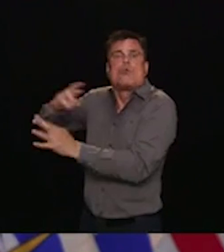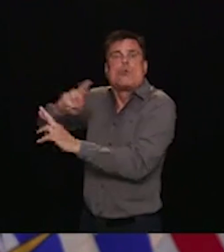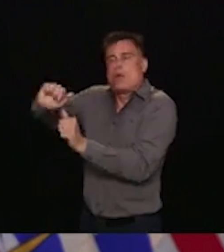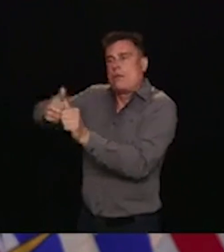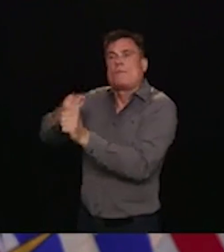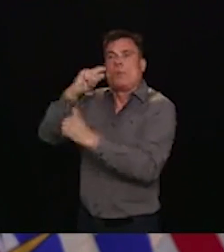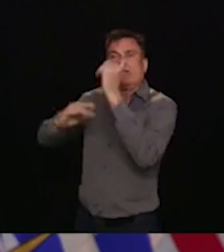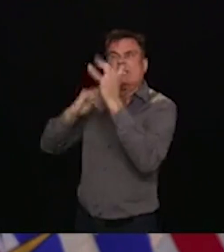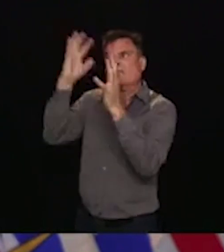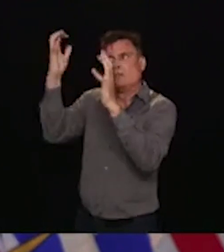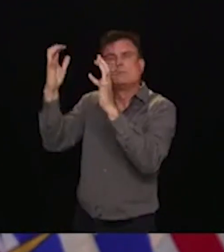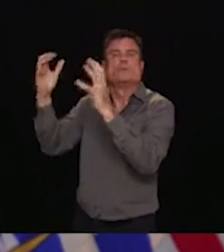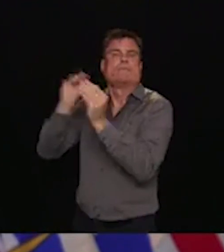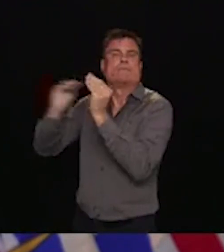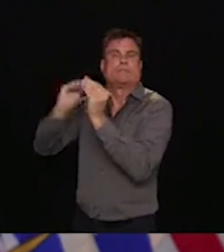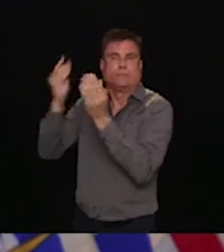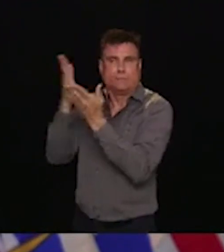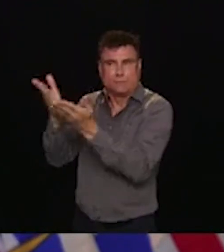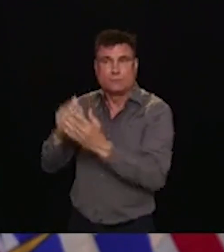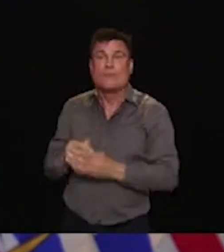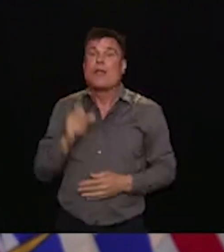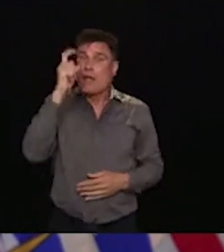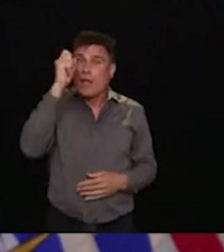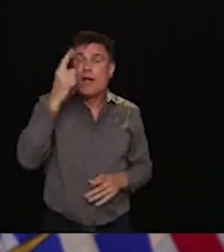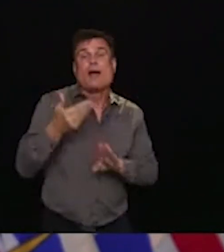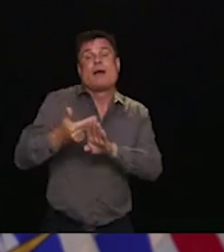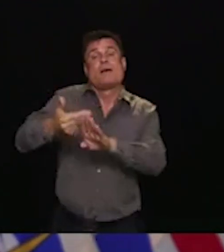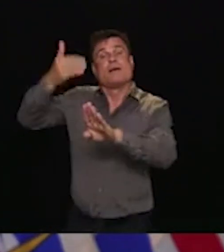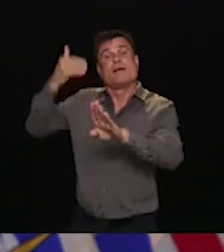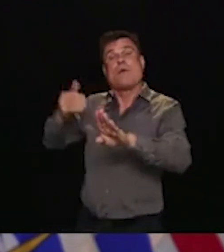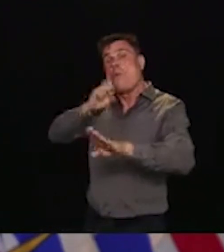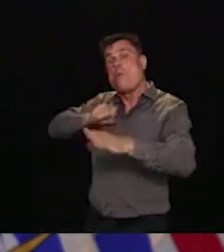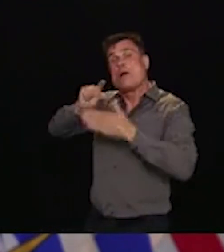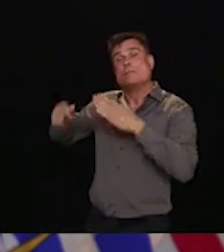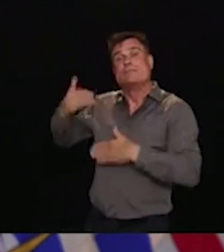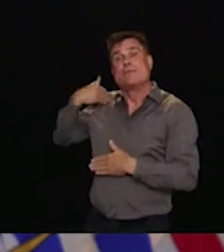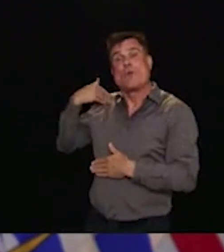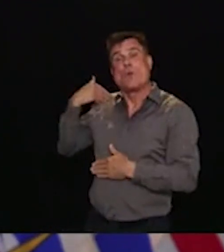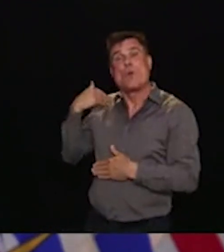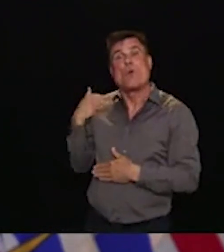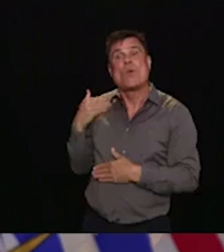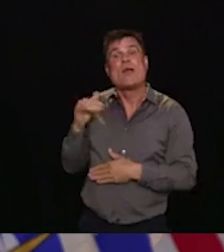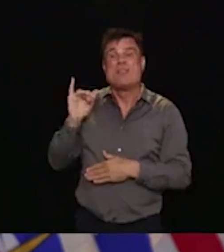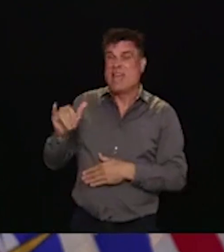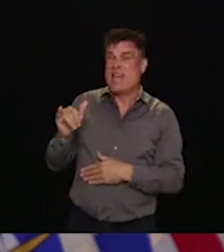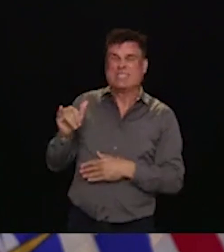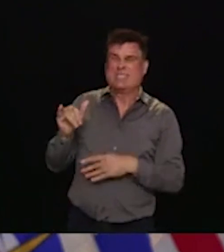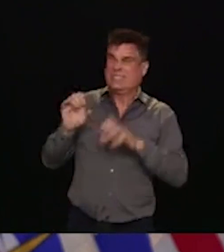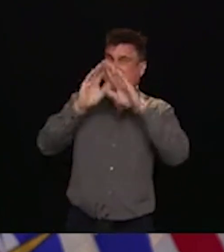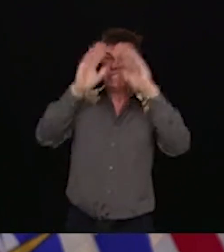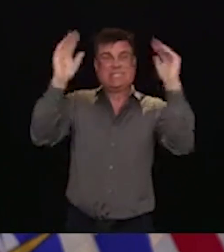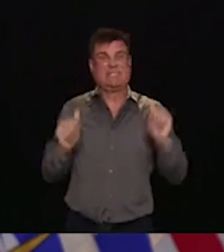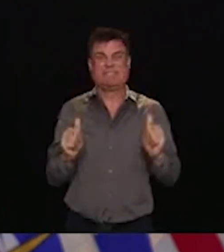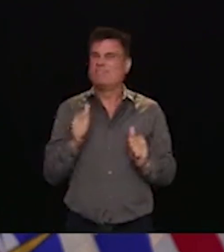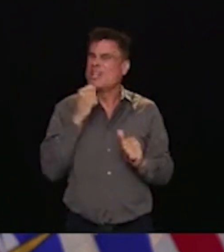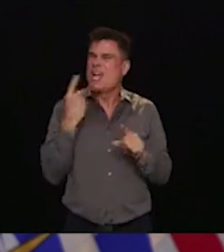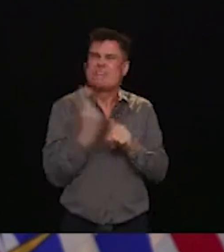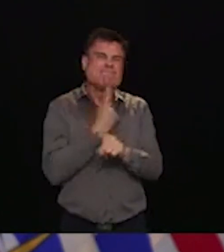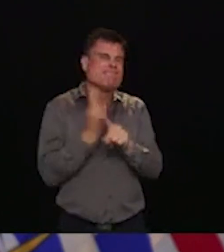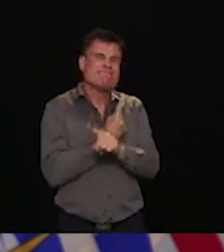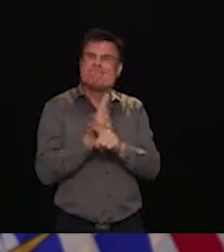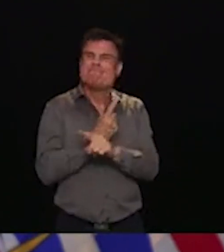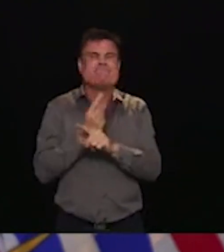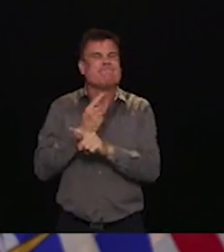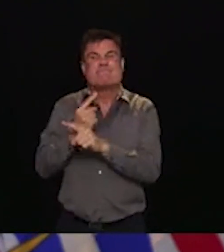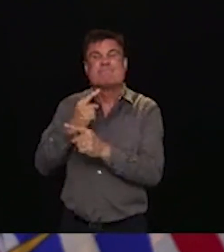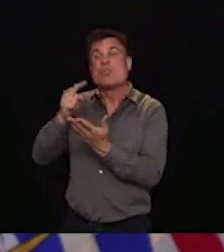to leave a loophole that allowed strata corporations to avoid doing these depreciation reports. This created